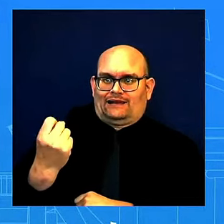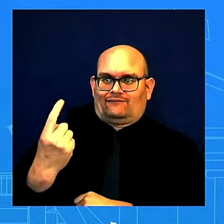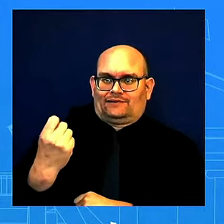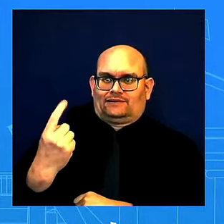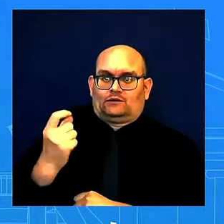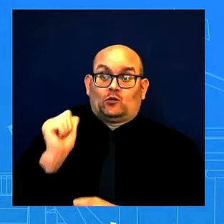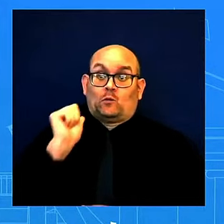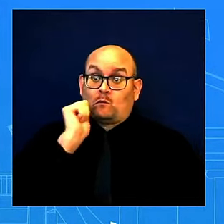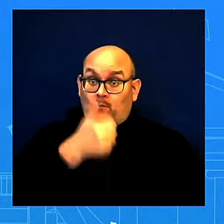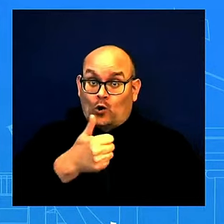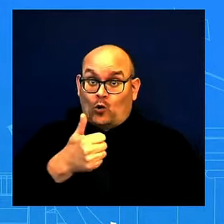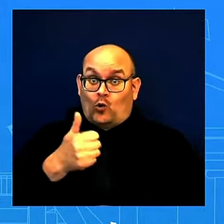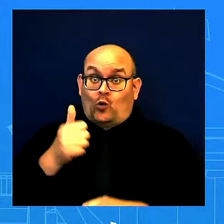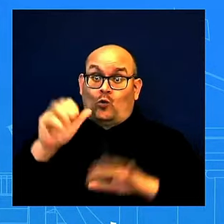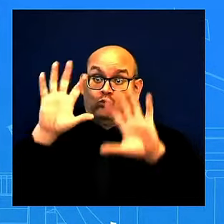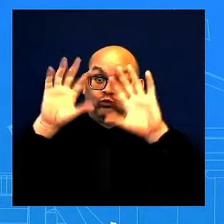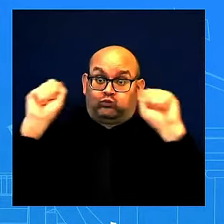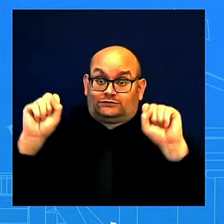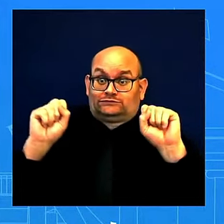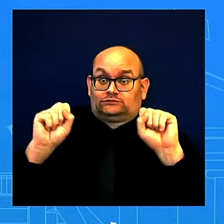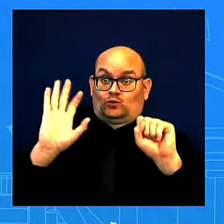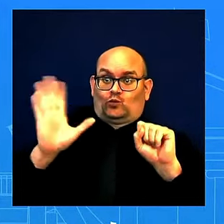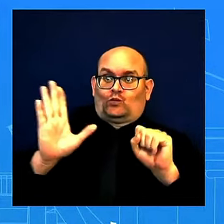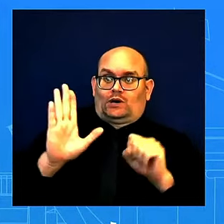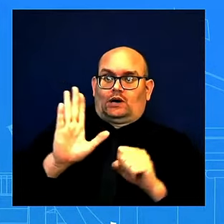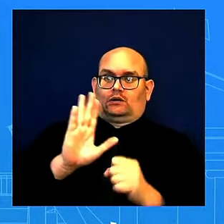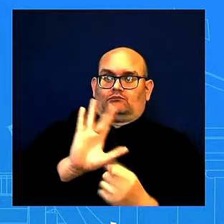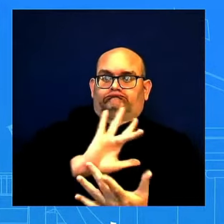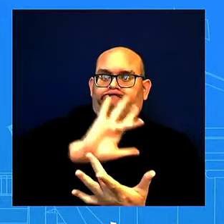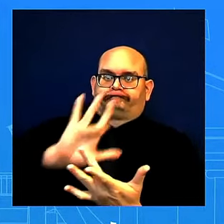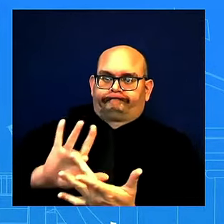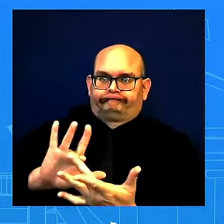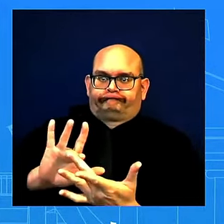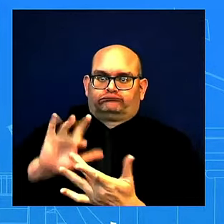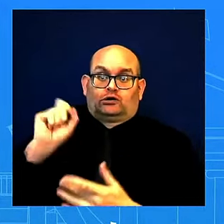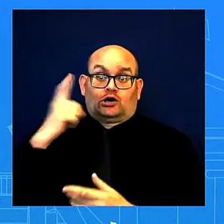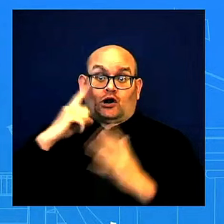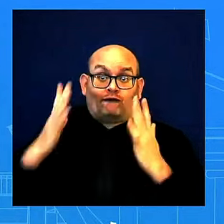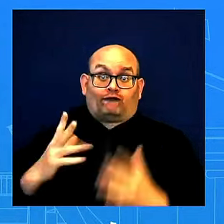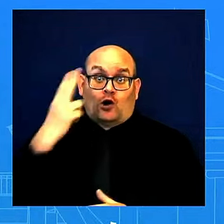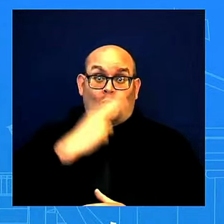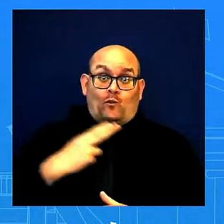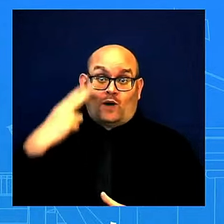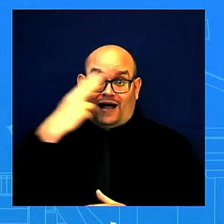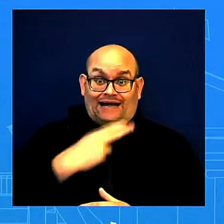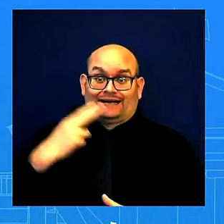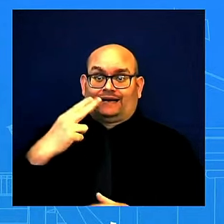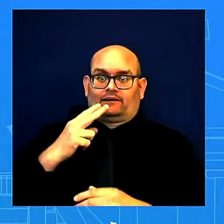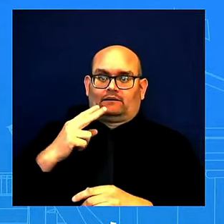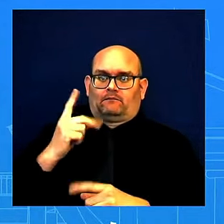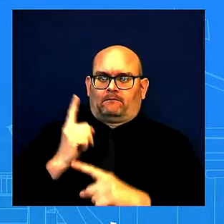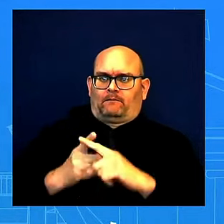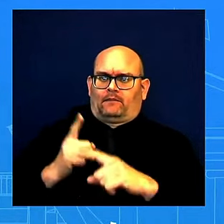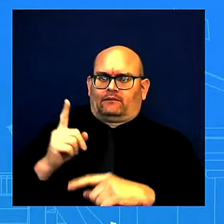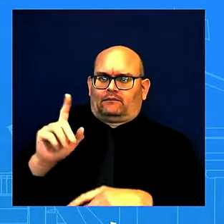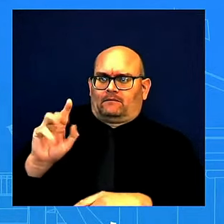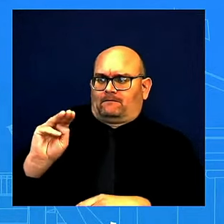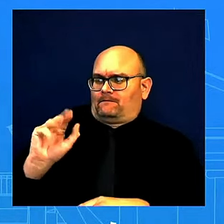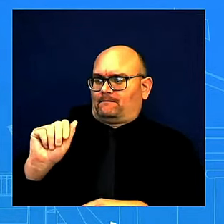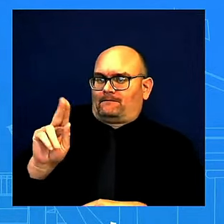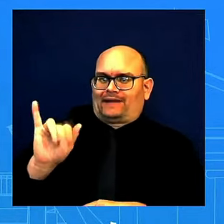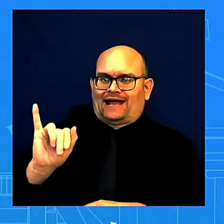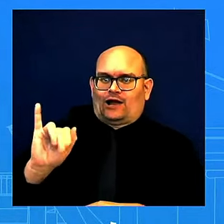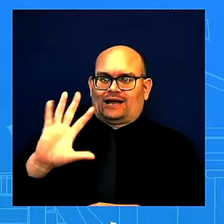-year anniversary of the tragic Maui wildfires and those who lost their lives. Highlight the